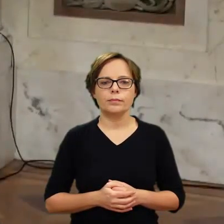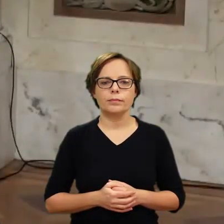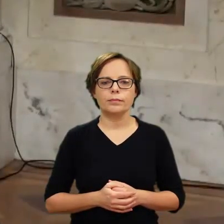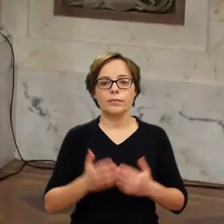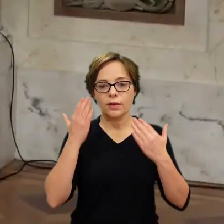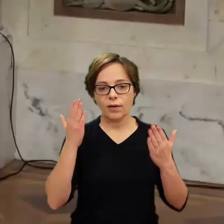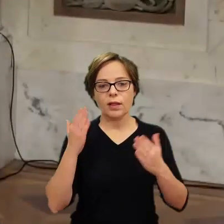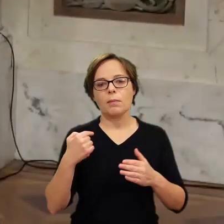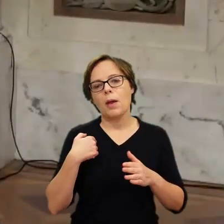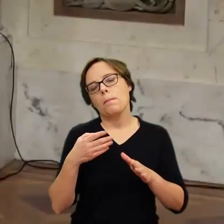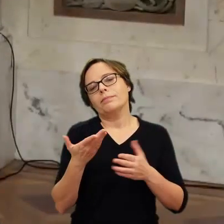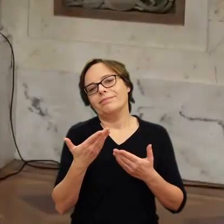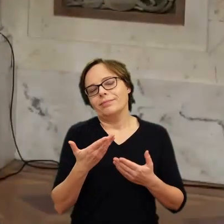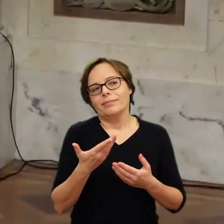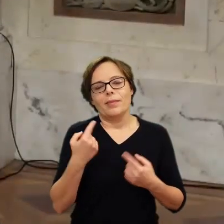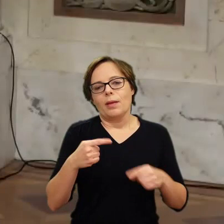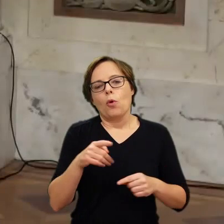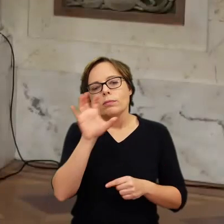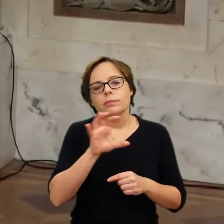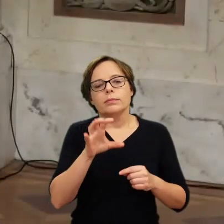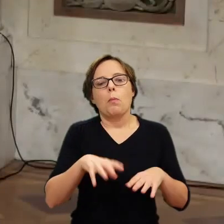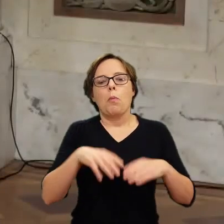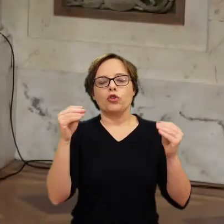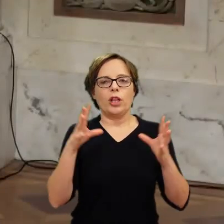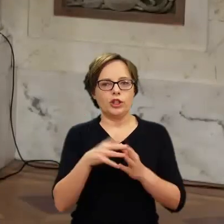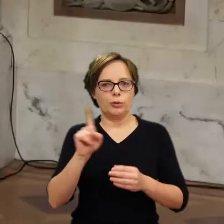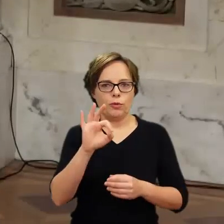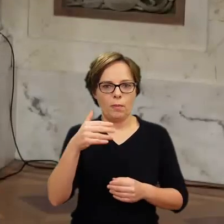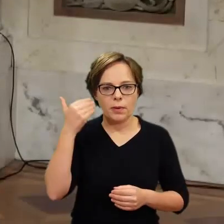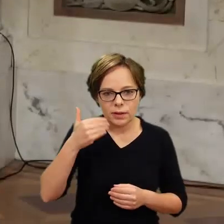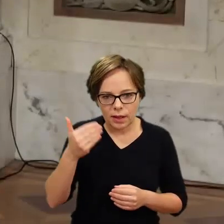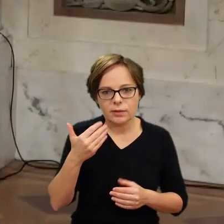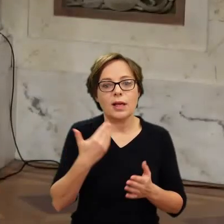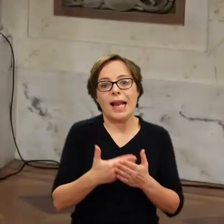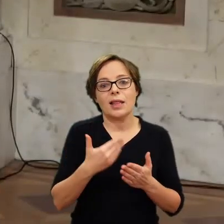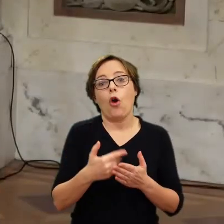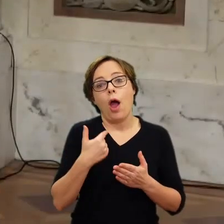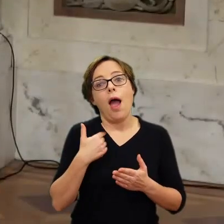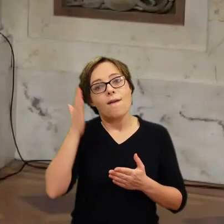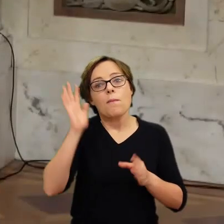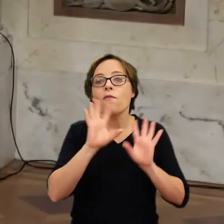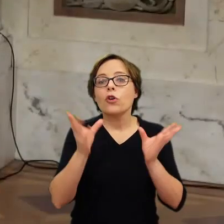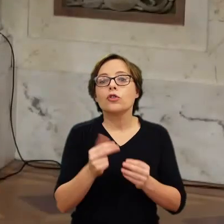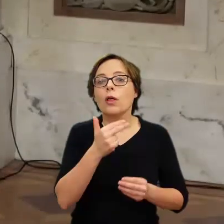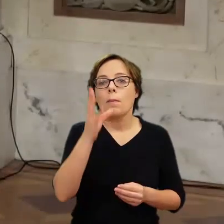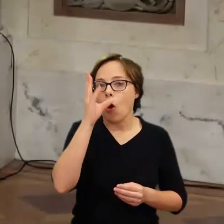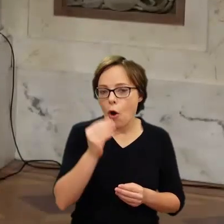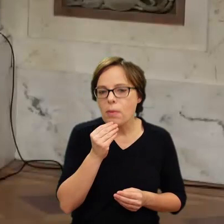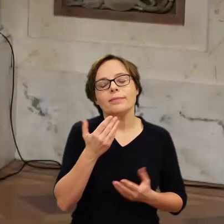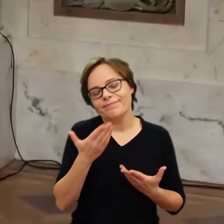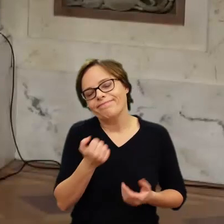Hi, I have missed the ten minutes of your presentation and I have not known anything about the